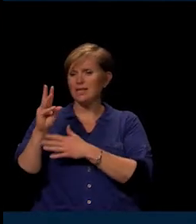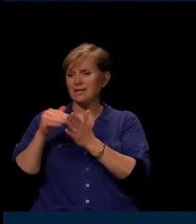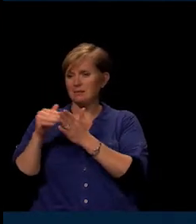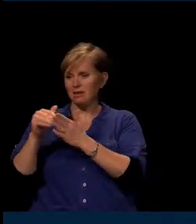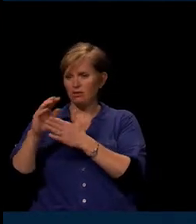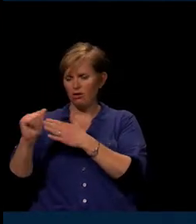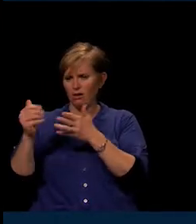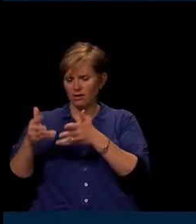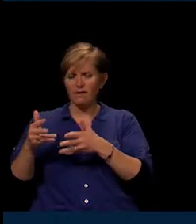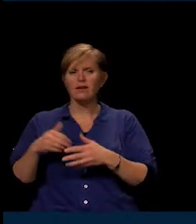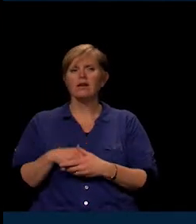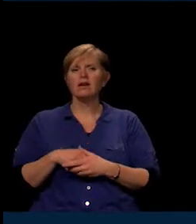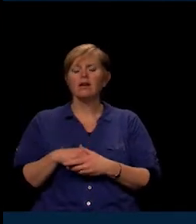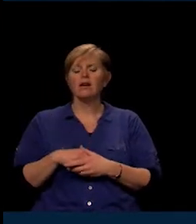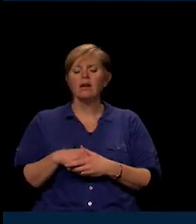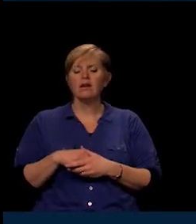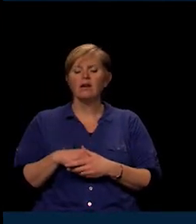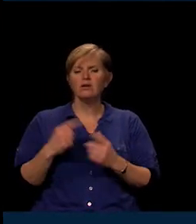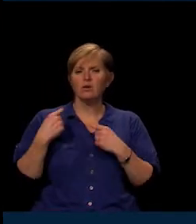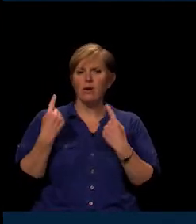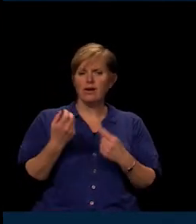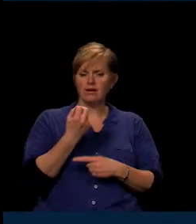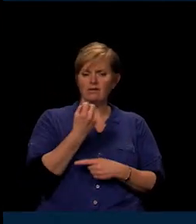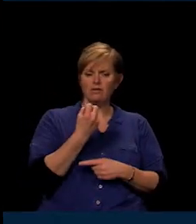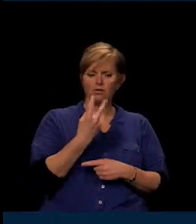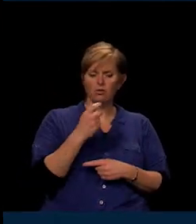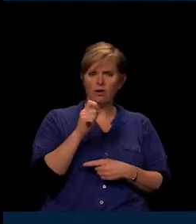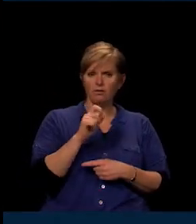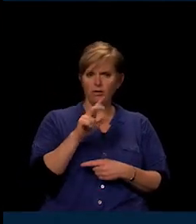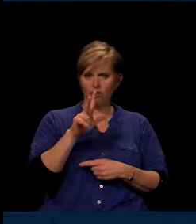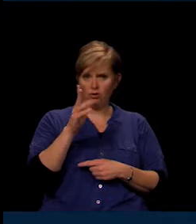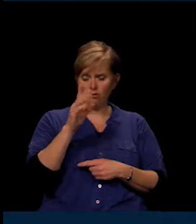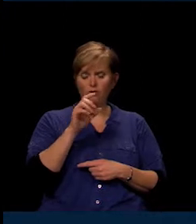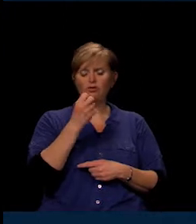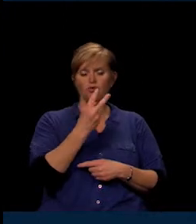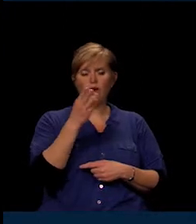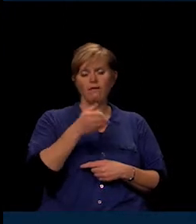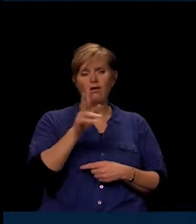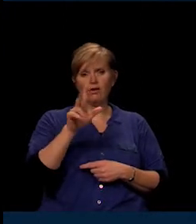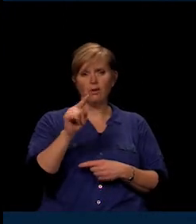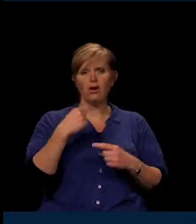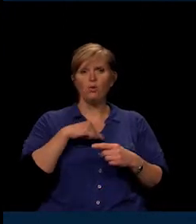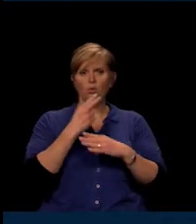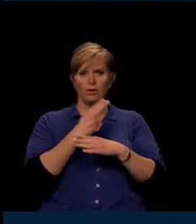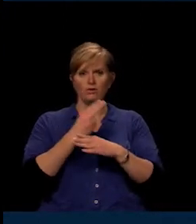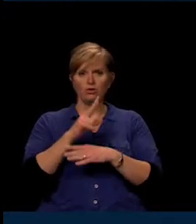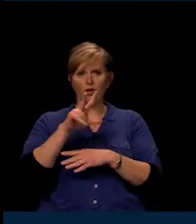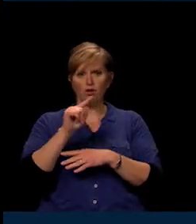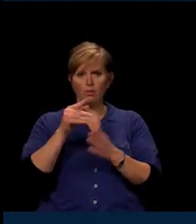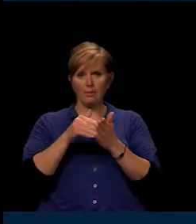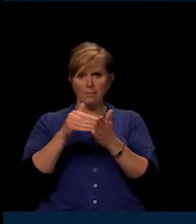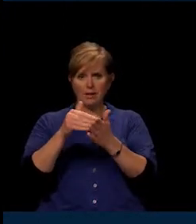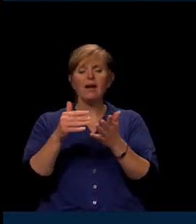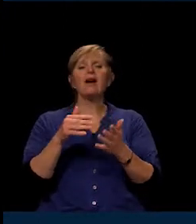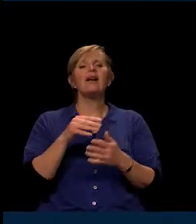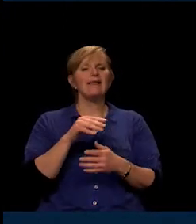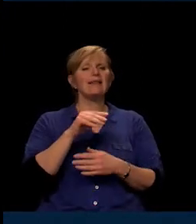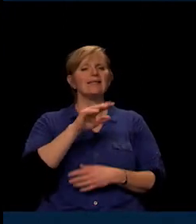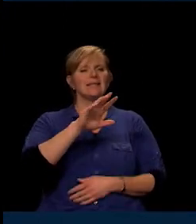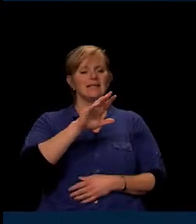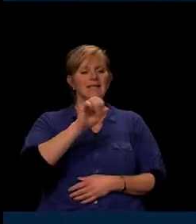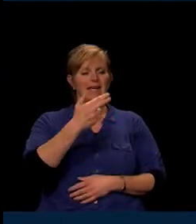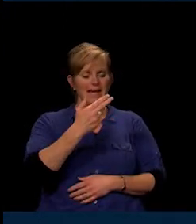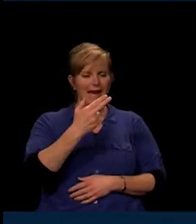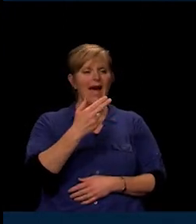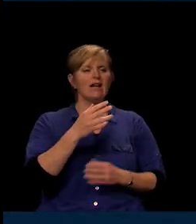you said as of 1231, we'd use $3 million of our reserves. Correct. As cash flow. Cash flow. Because it'll be back to $9 million